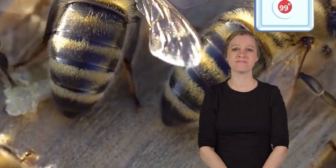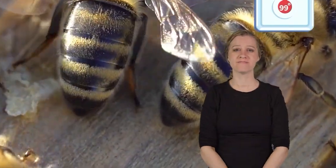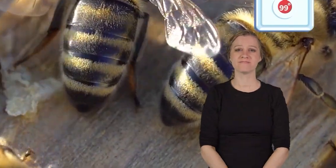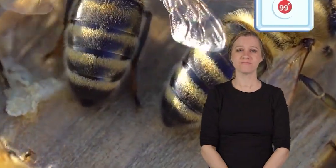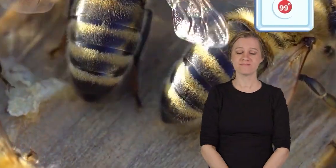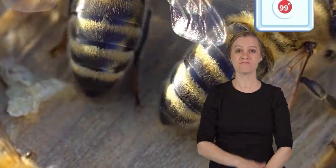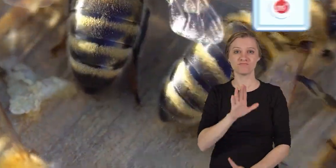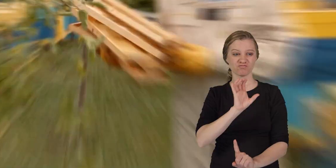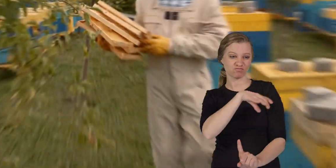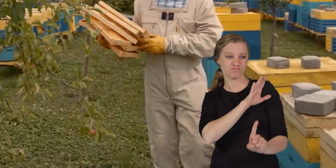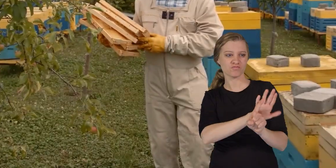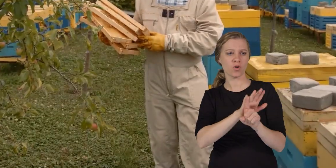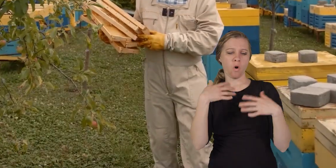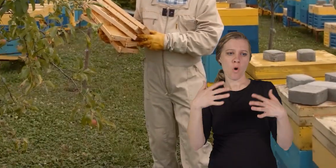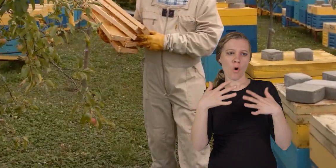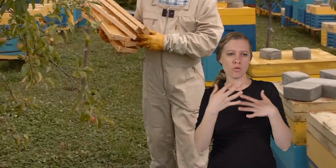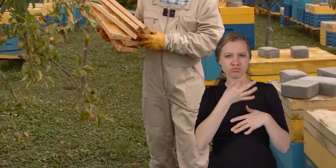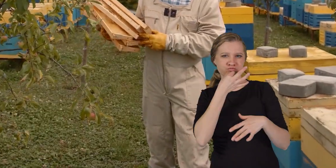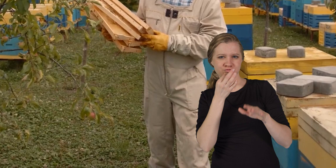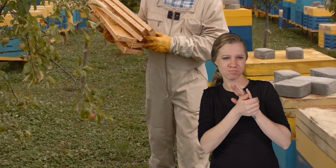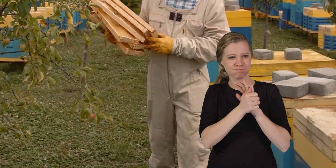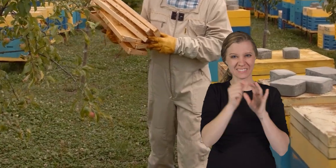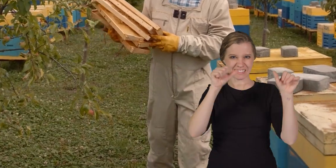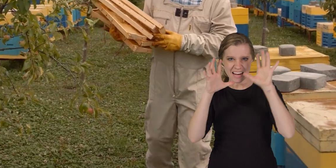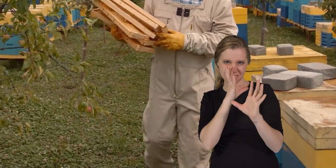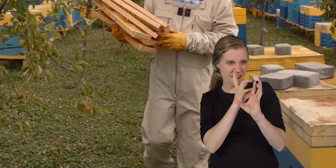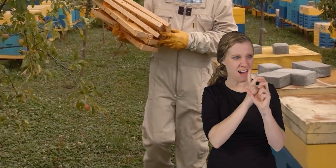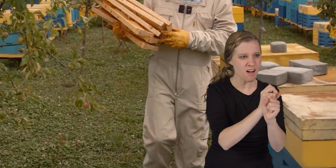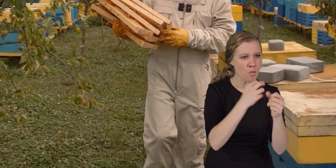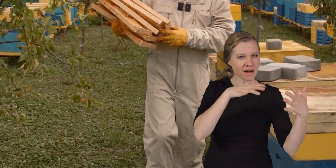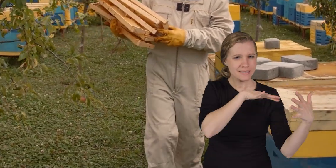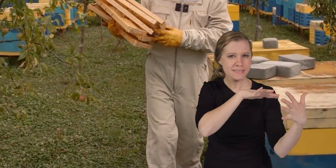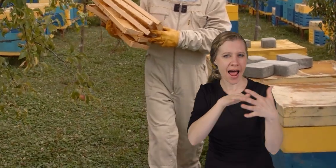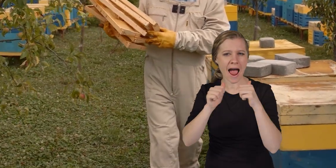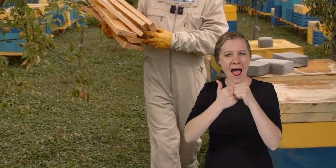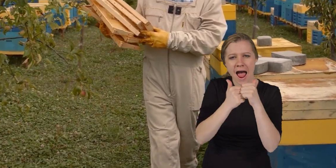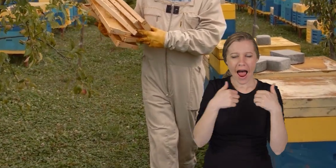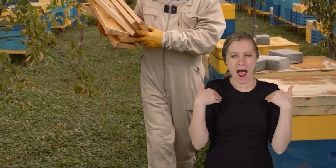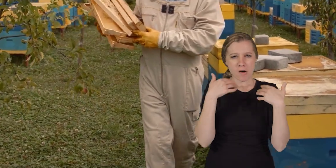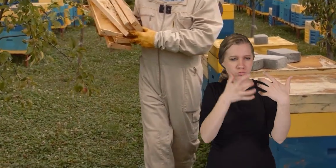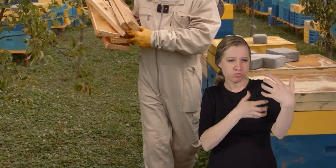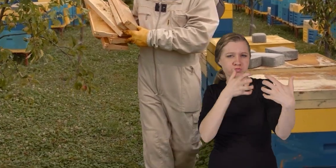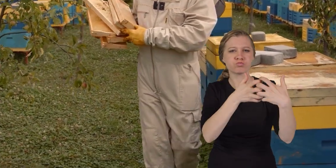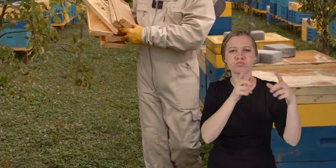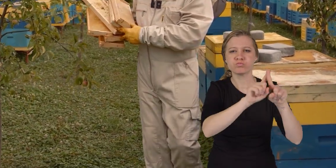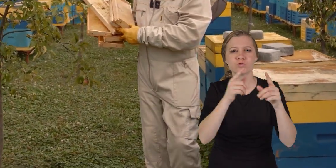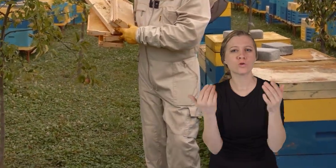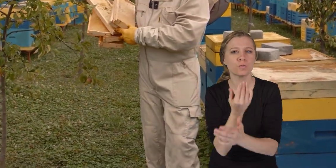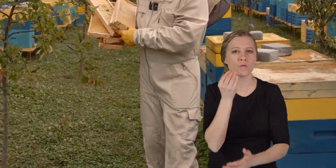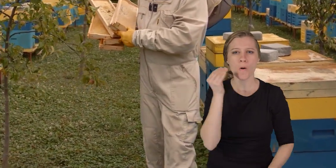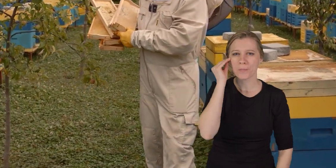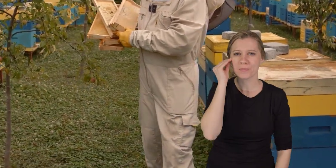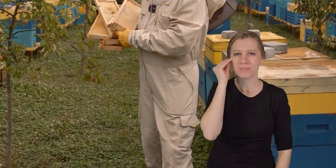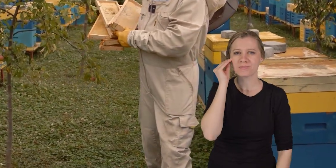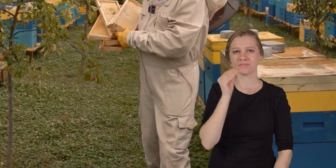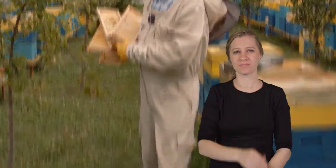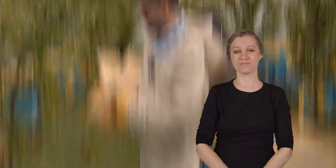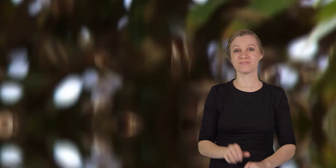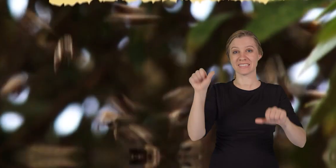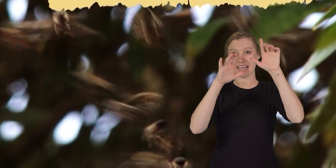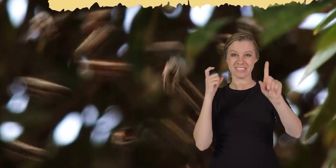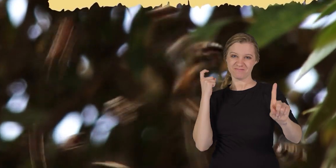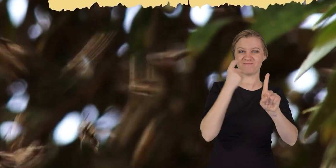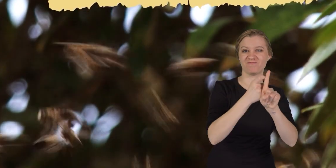different environments. Those traits make them attractive to scientists who want to study how animals adapt to new homes.